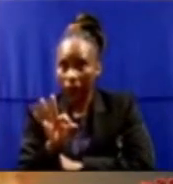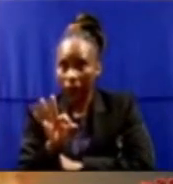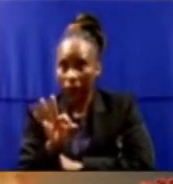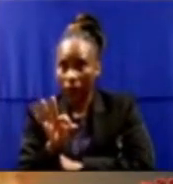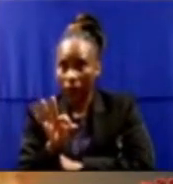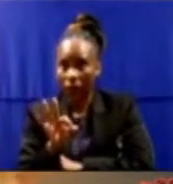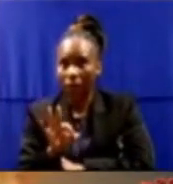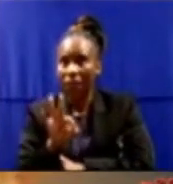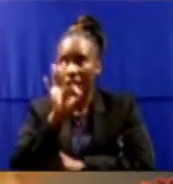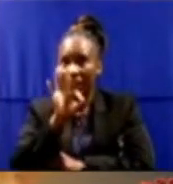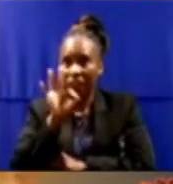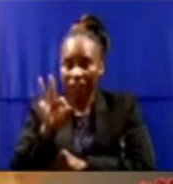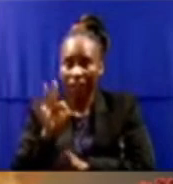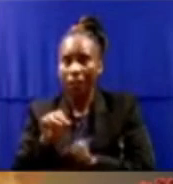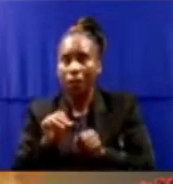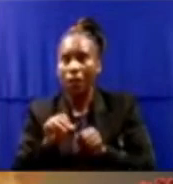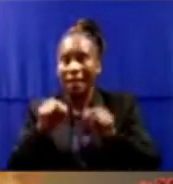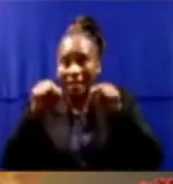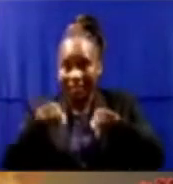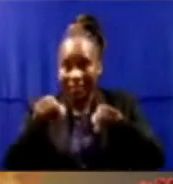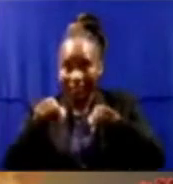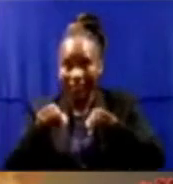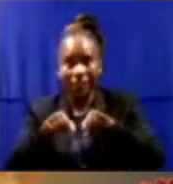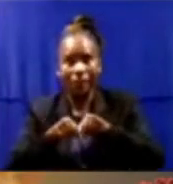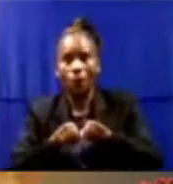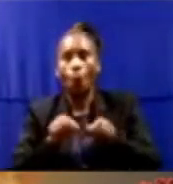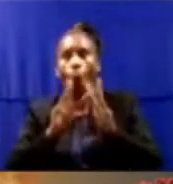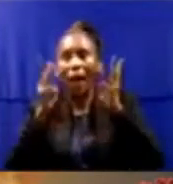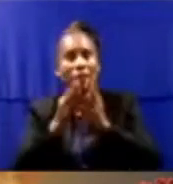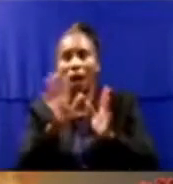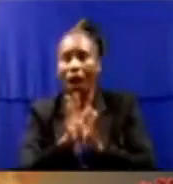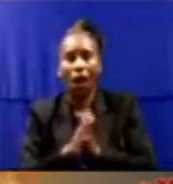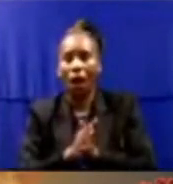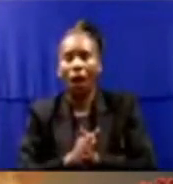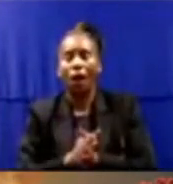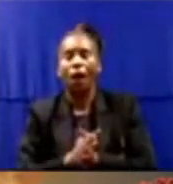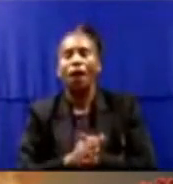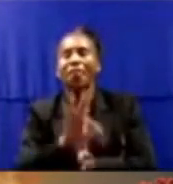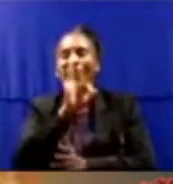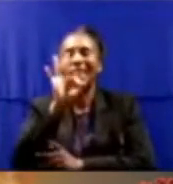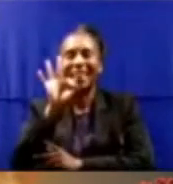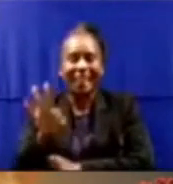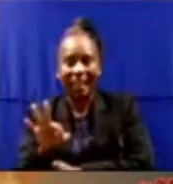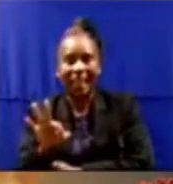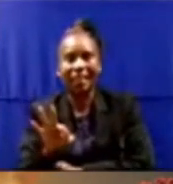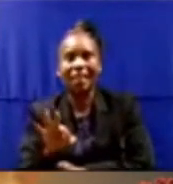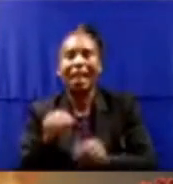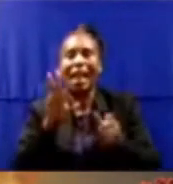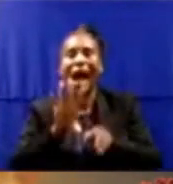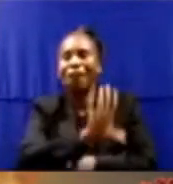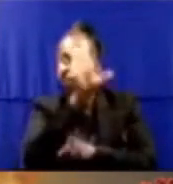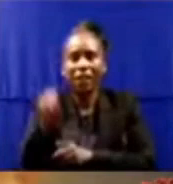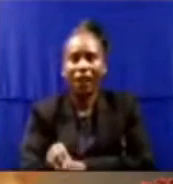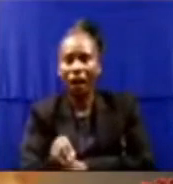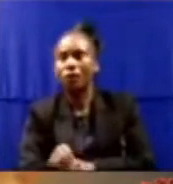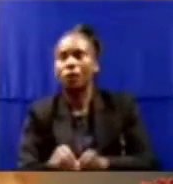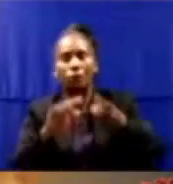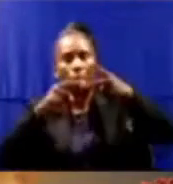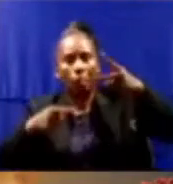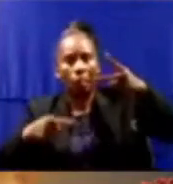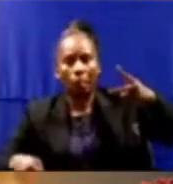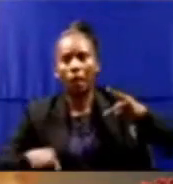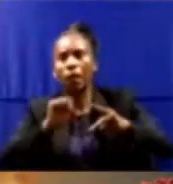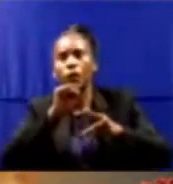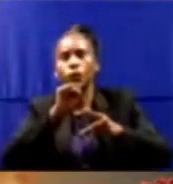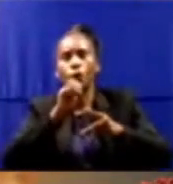the world. That's the 33rd in Africa, behind Sierra Leone, Sudan, Somalia and Zambia. South